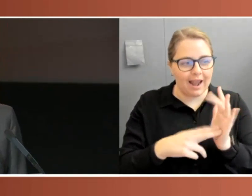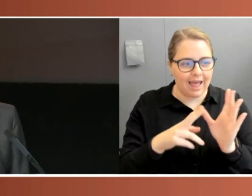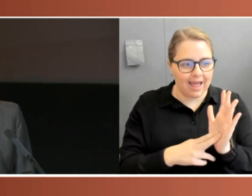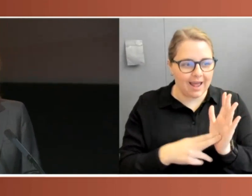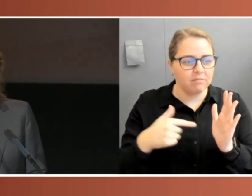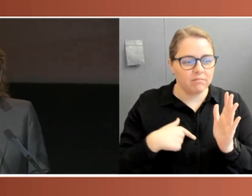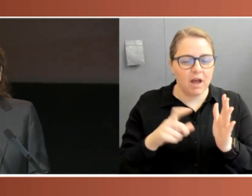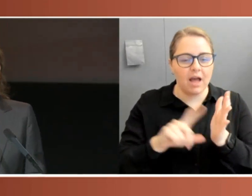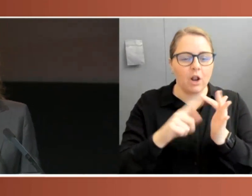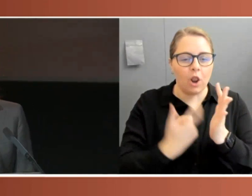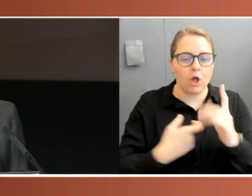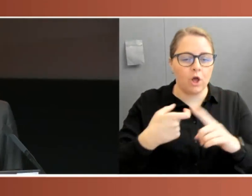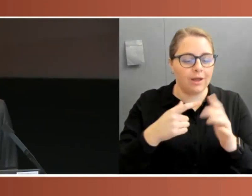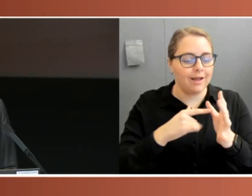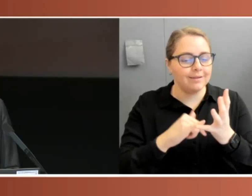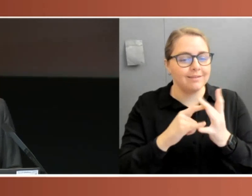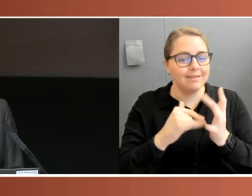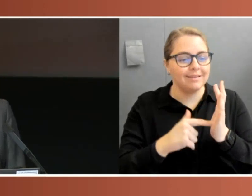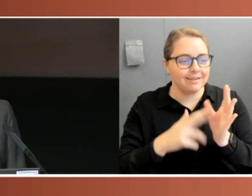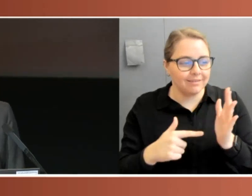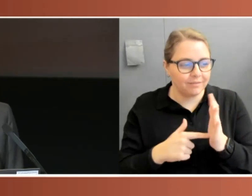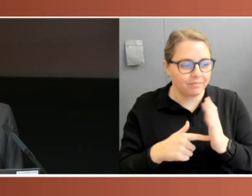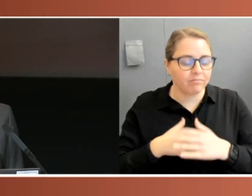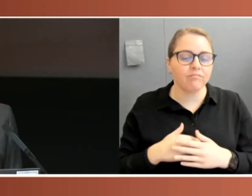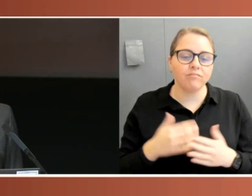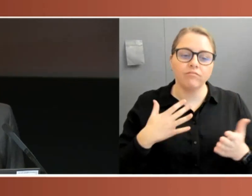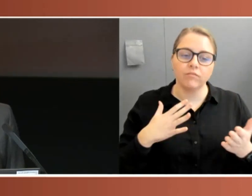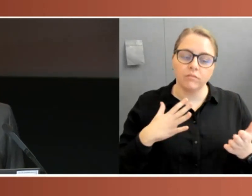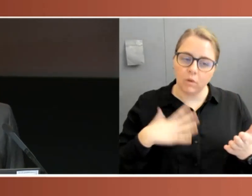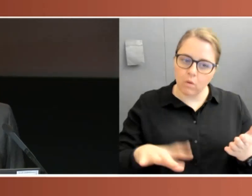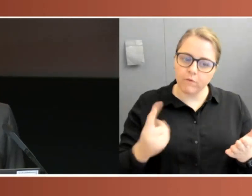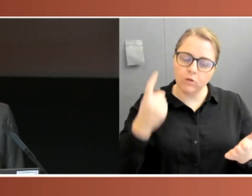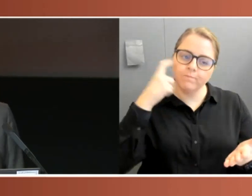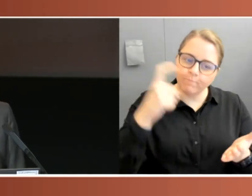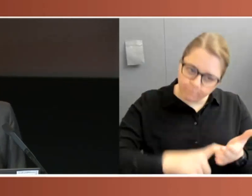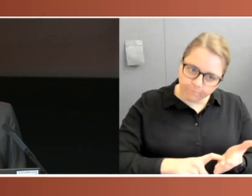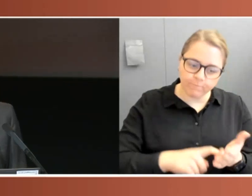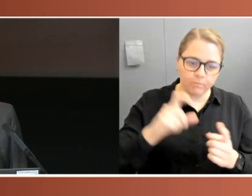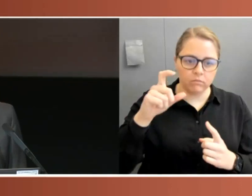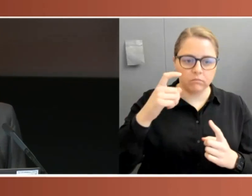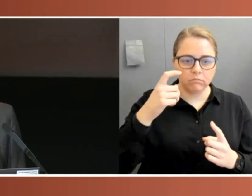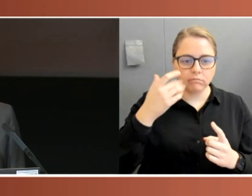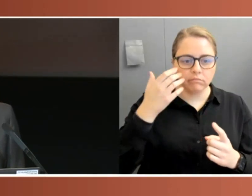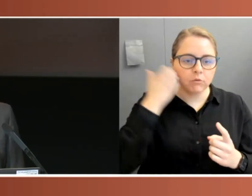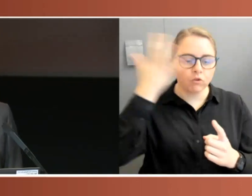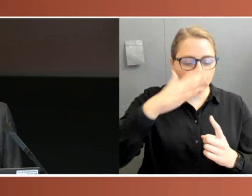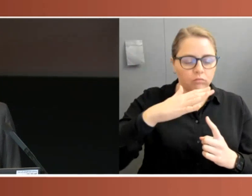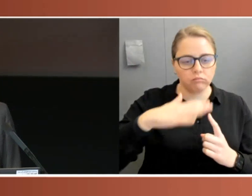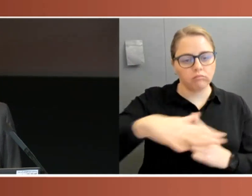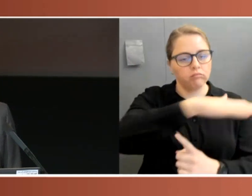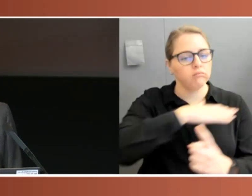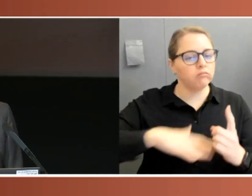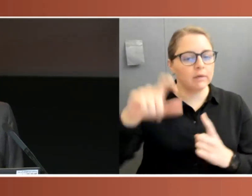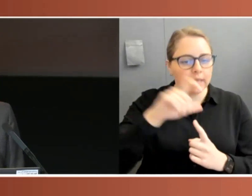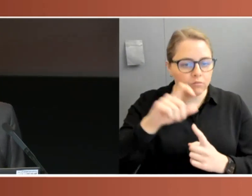Senate. I'd like to begin by acknowledging the traditional custodians of the Canberra area, the Ngunnawal and Ngambri people and